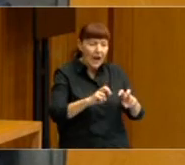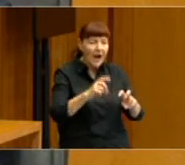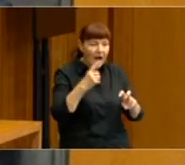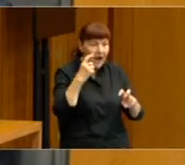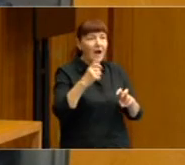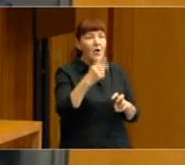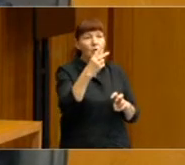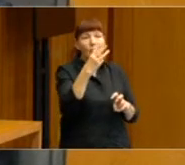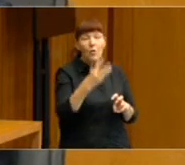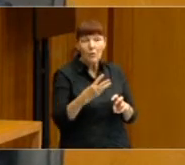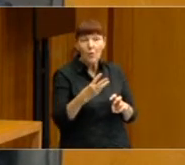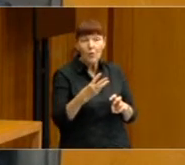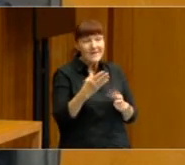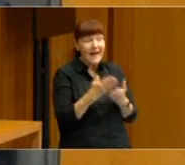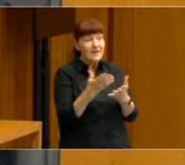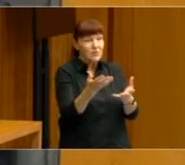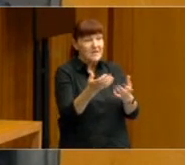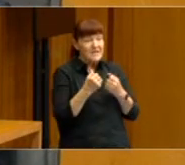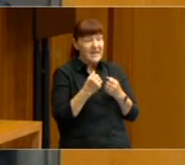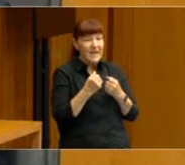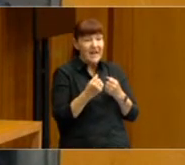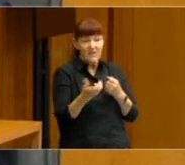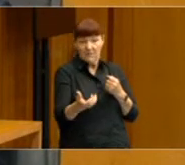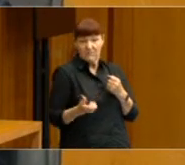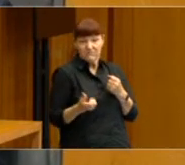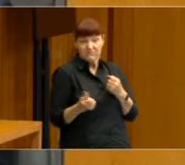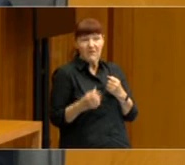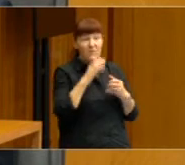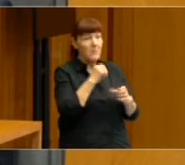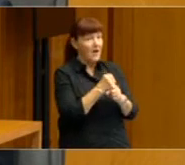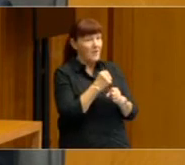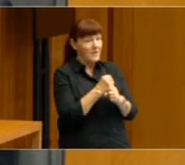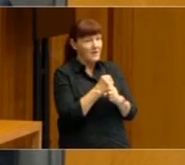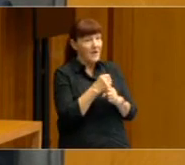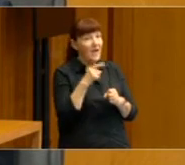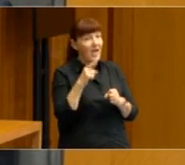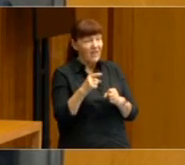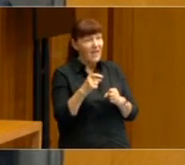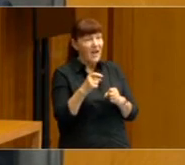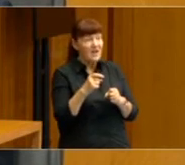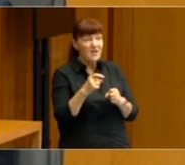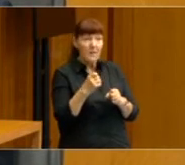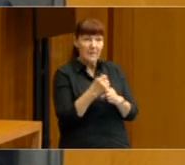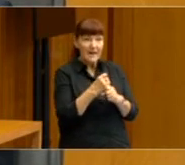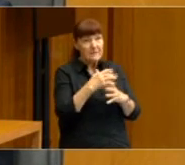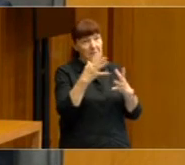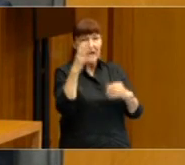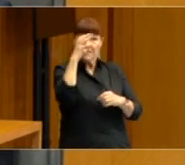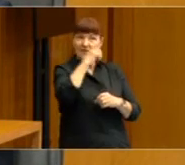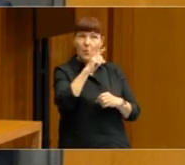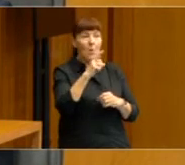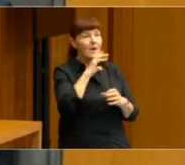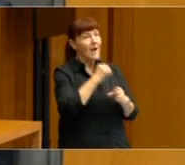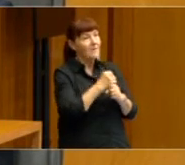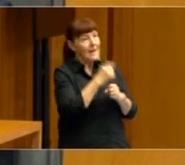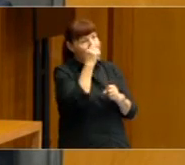the electorate received some form of direct government benefit. That creates great expectations what government can do. And of course,